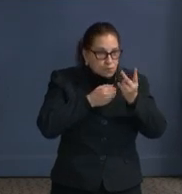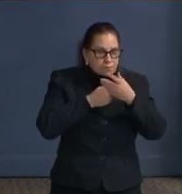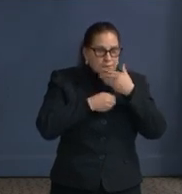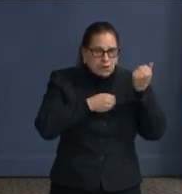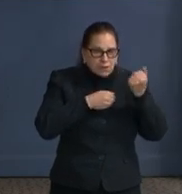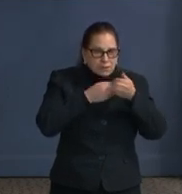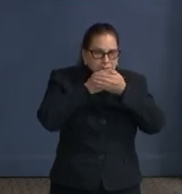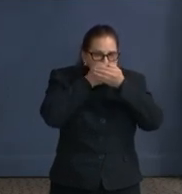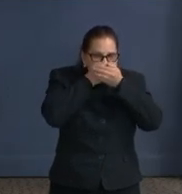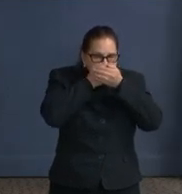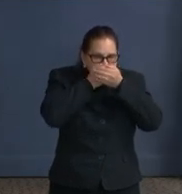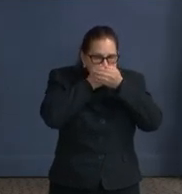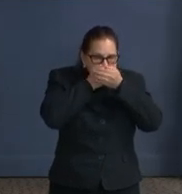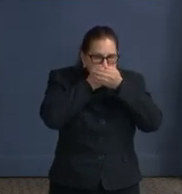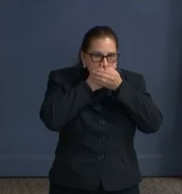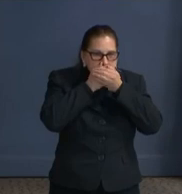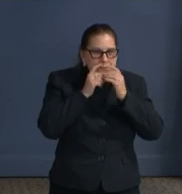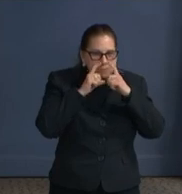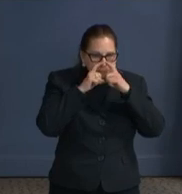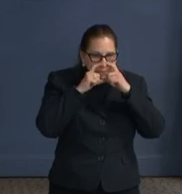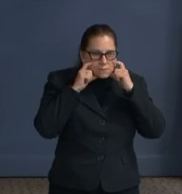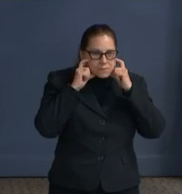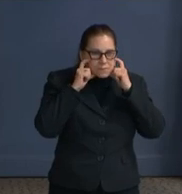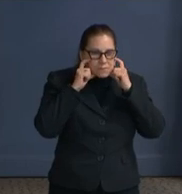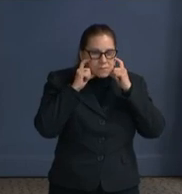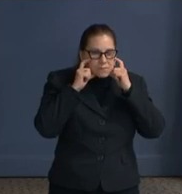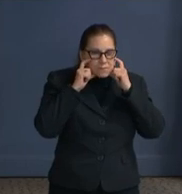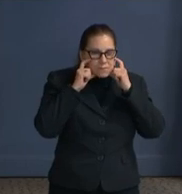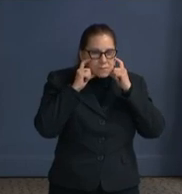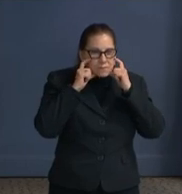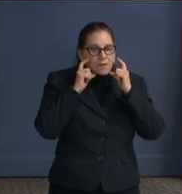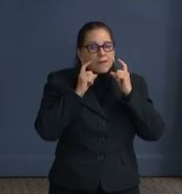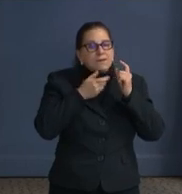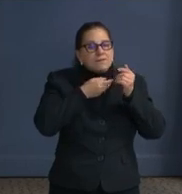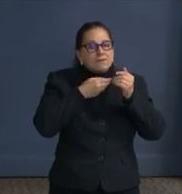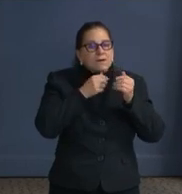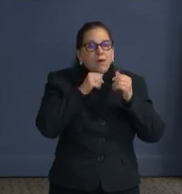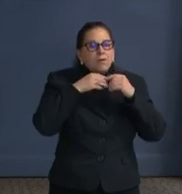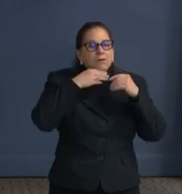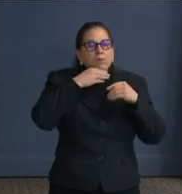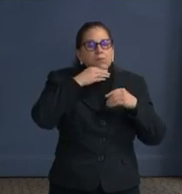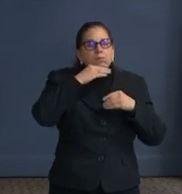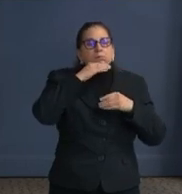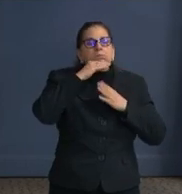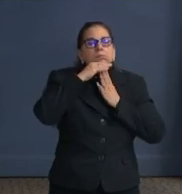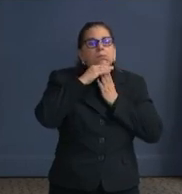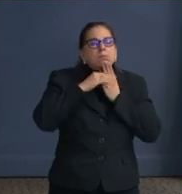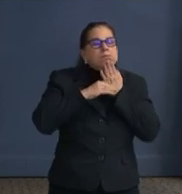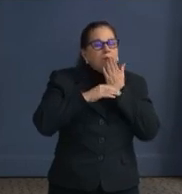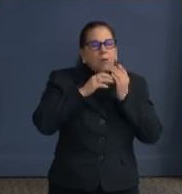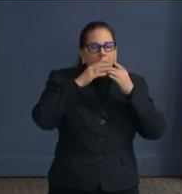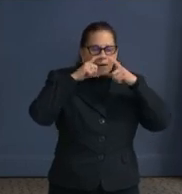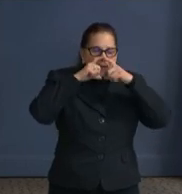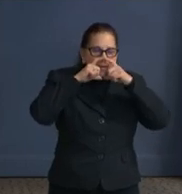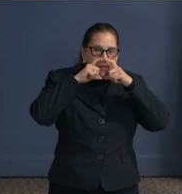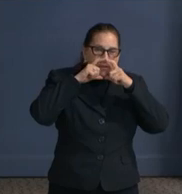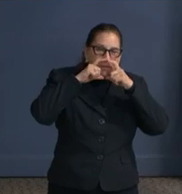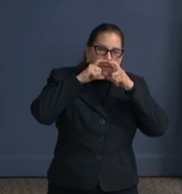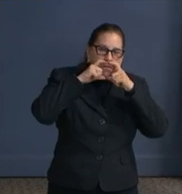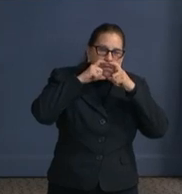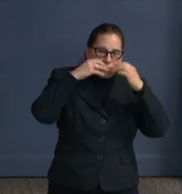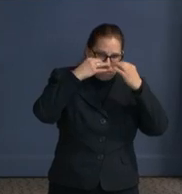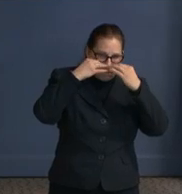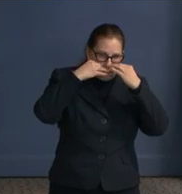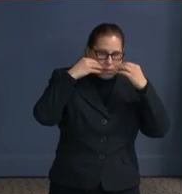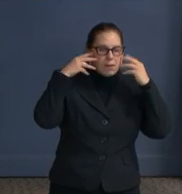fitting so it doesn't have gaps around your face because that creates an opportunity for particles to get around the mass. If it has double